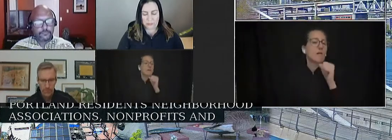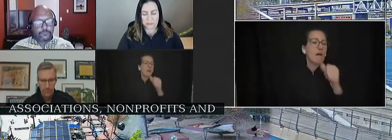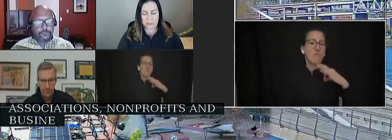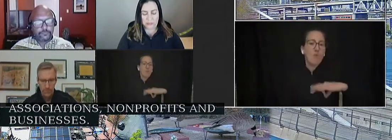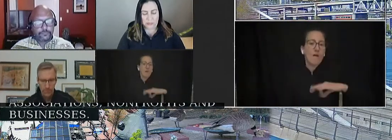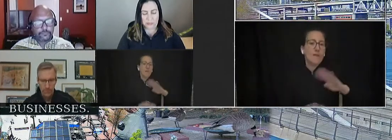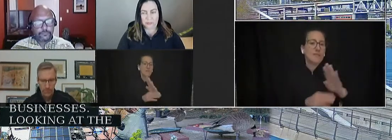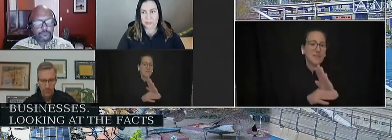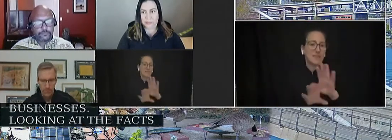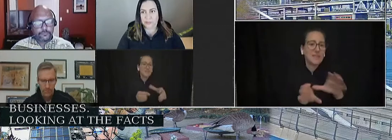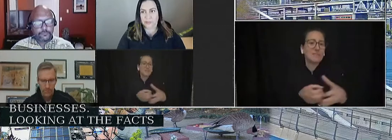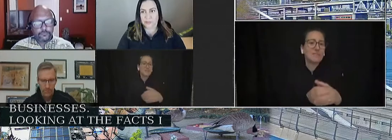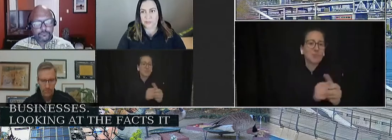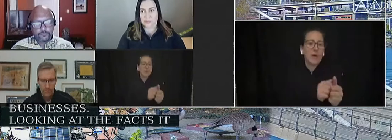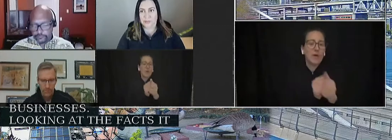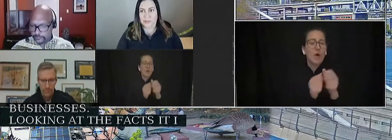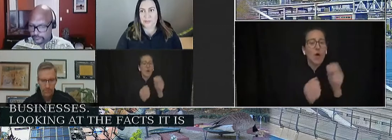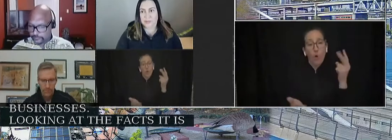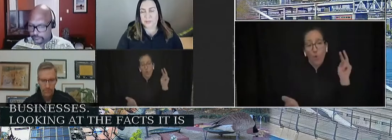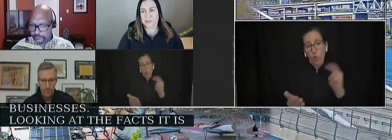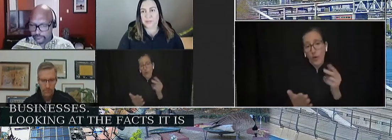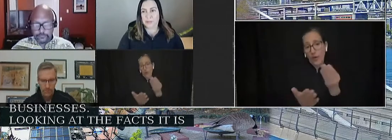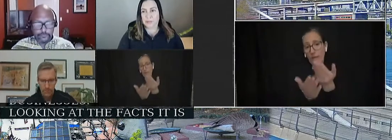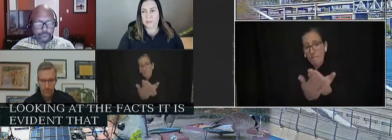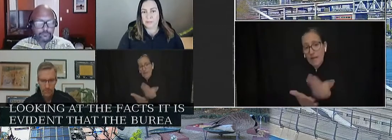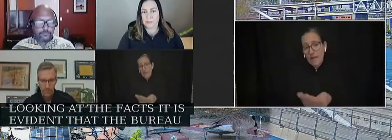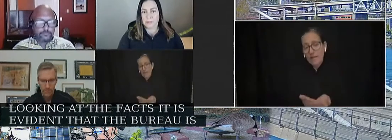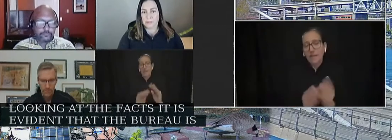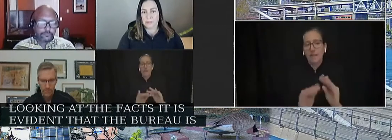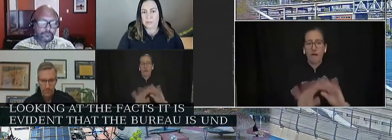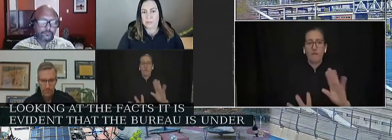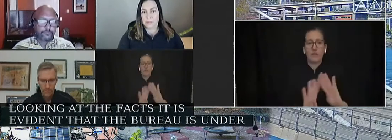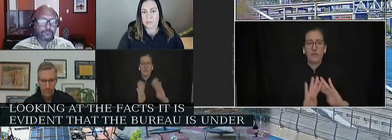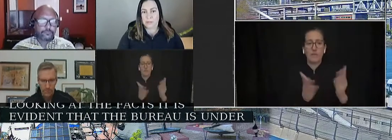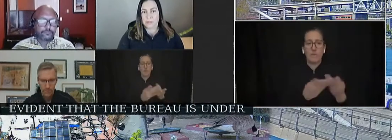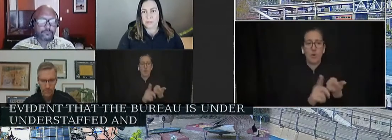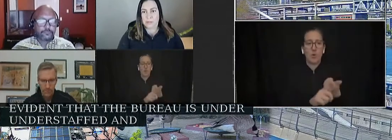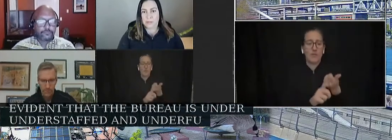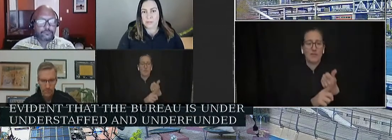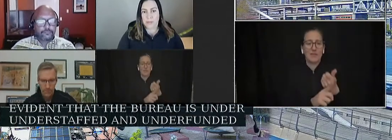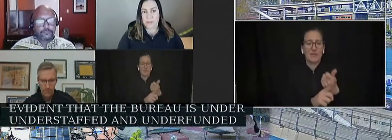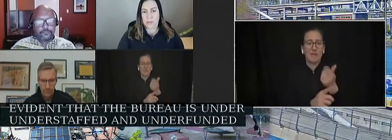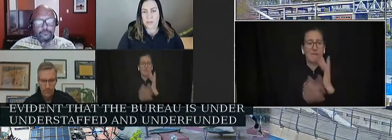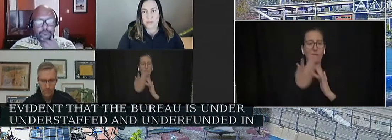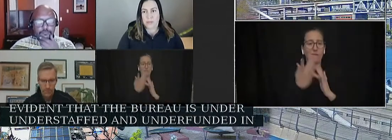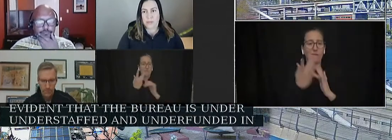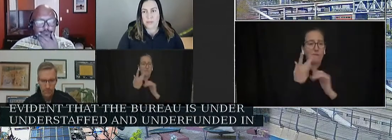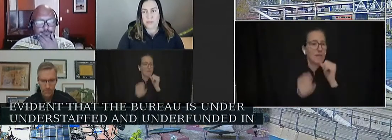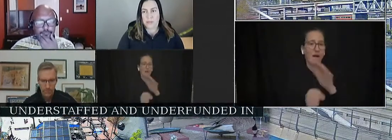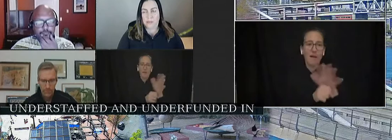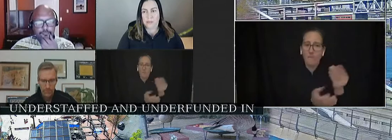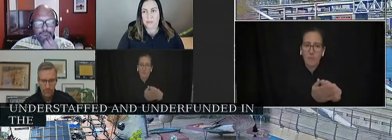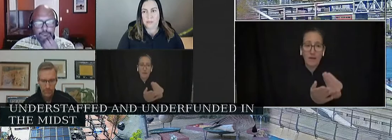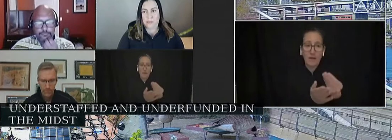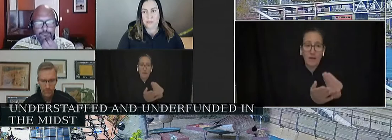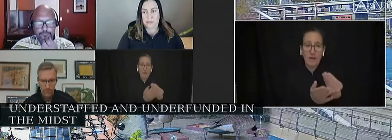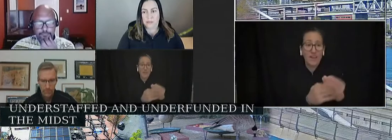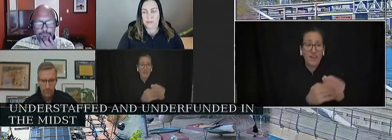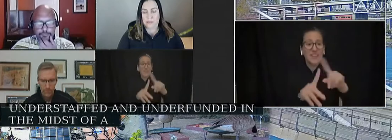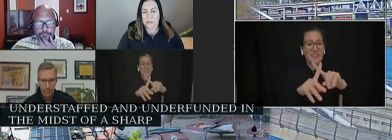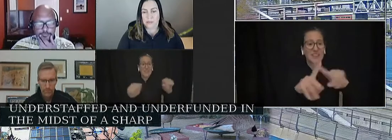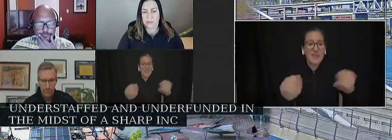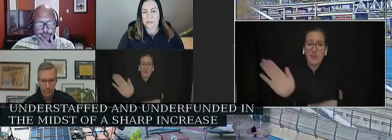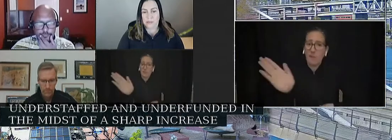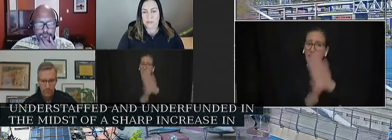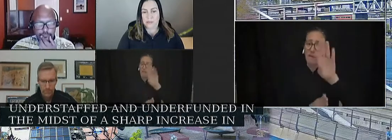it is evident that the Bureau is understaffed and underfunded in the midst of a sharp increase in serious crime. Last year's PPP funding was